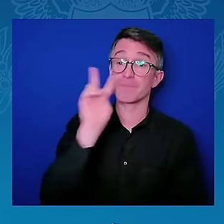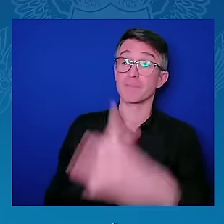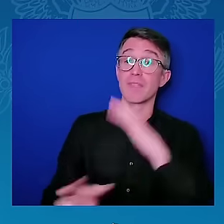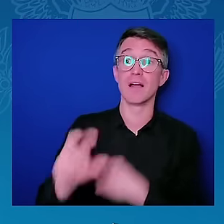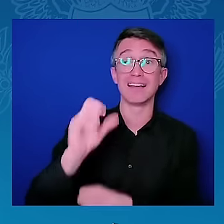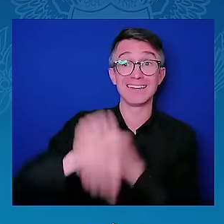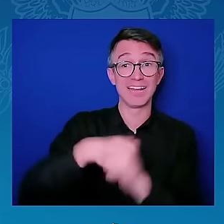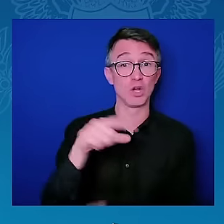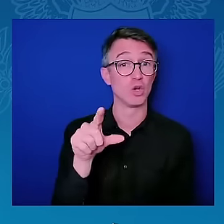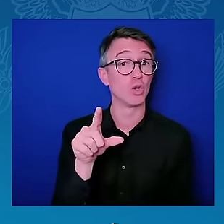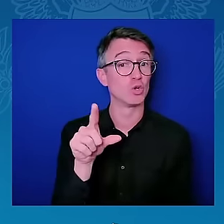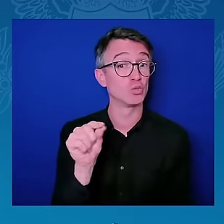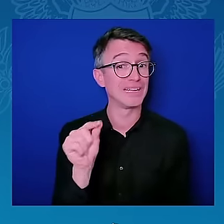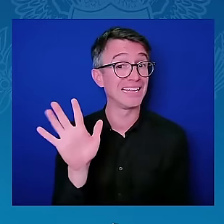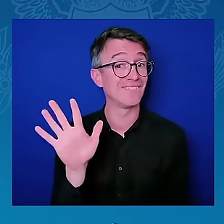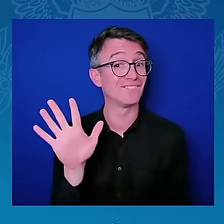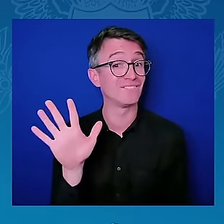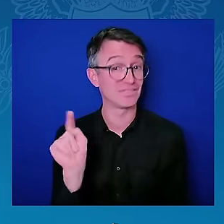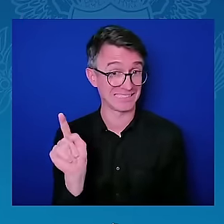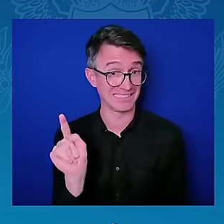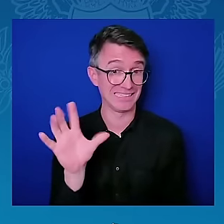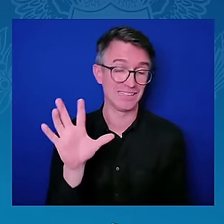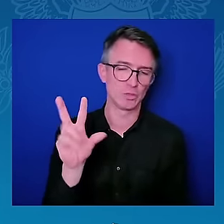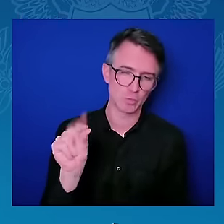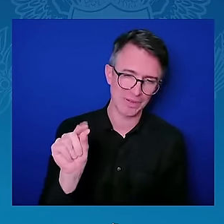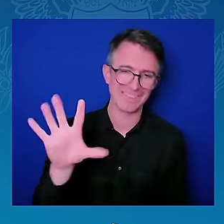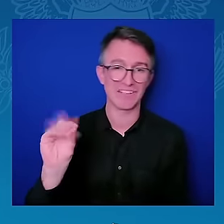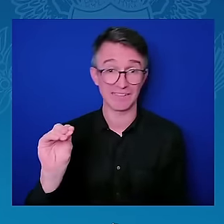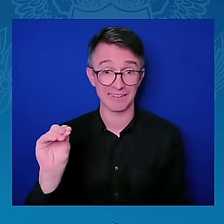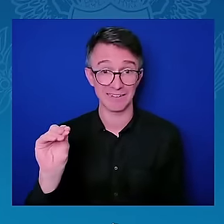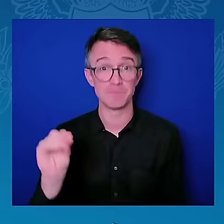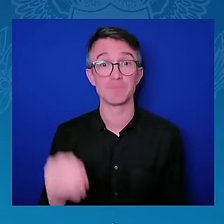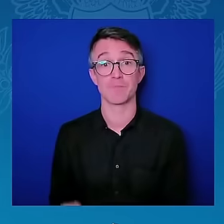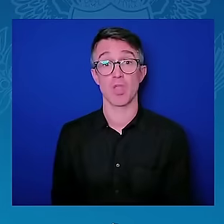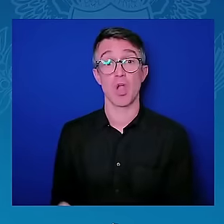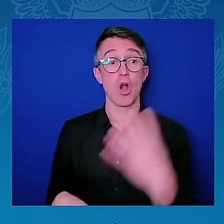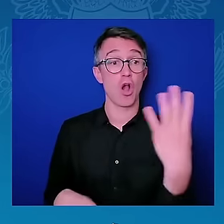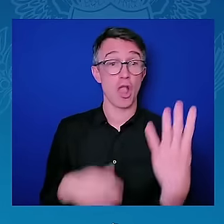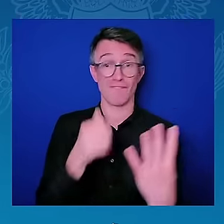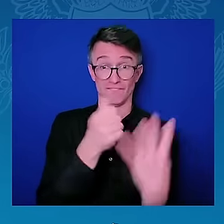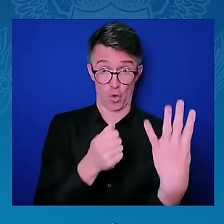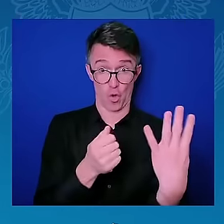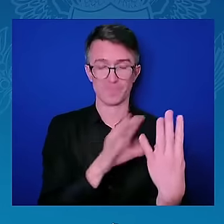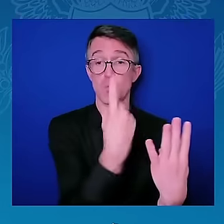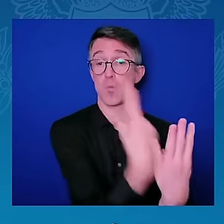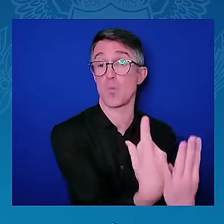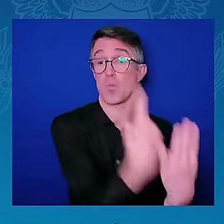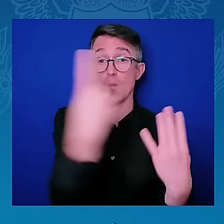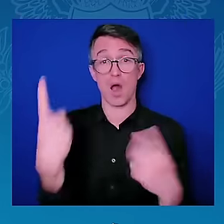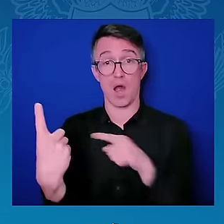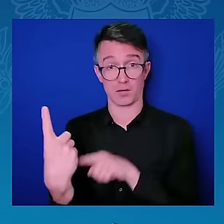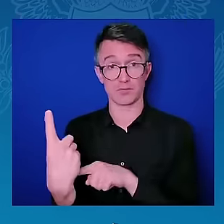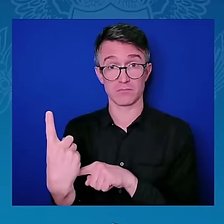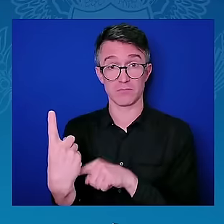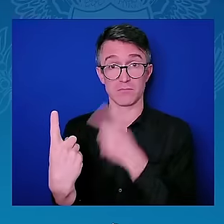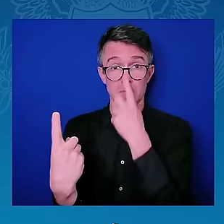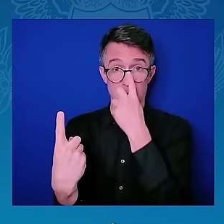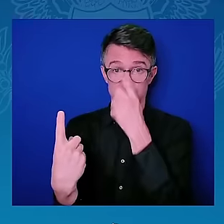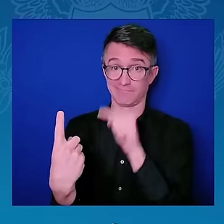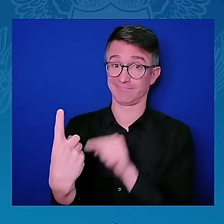space on Mother Earth will be on the continent of Africa. Africa. So, when I think of it just